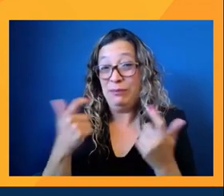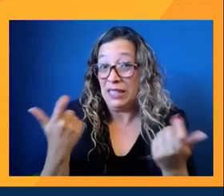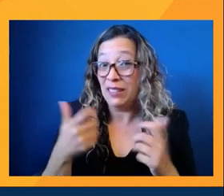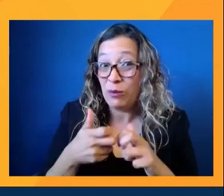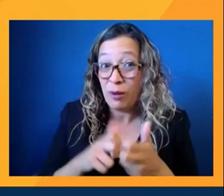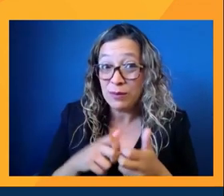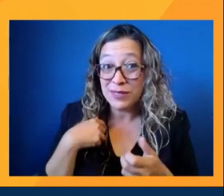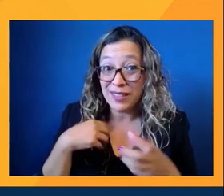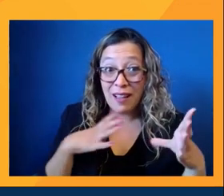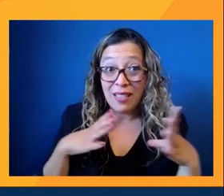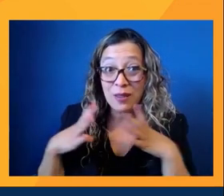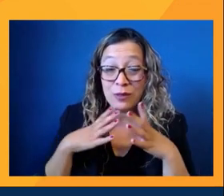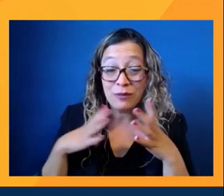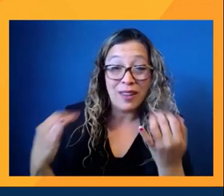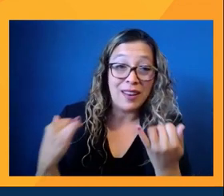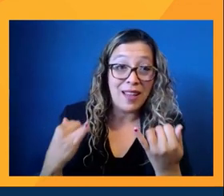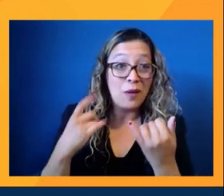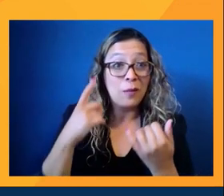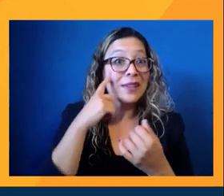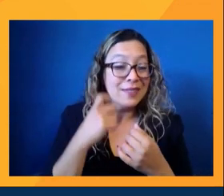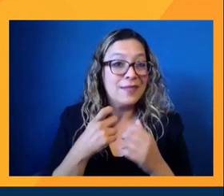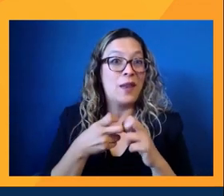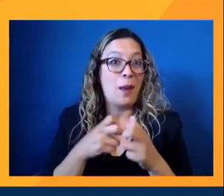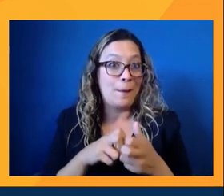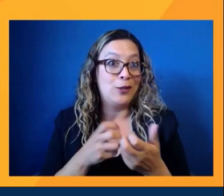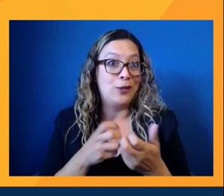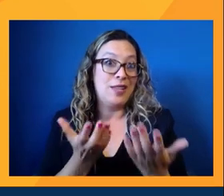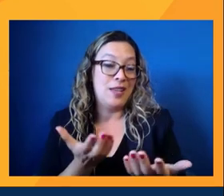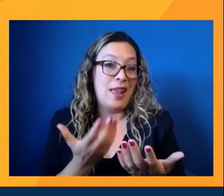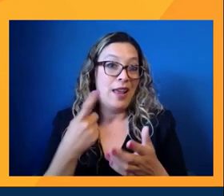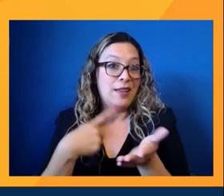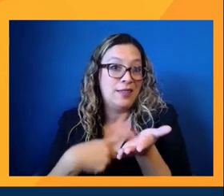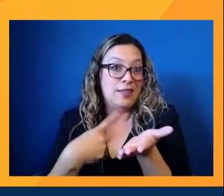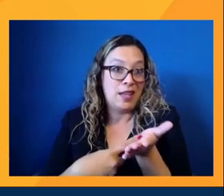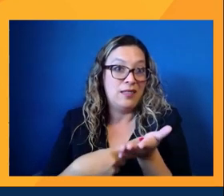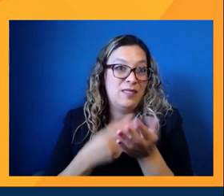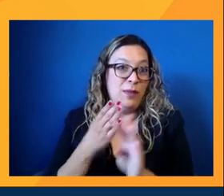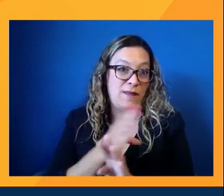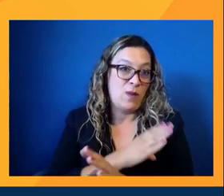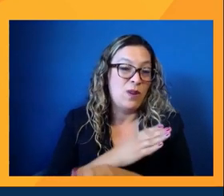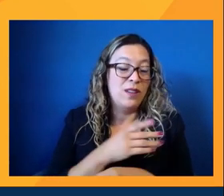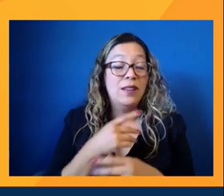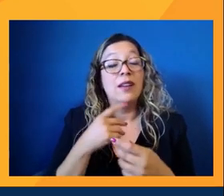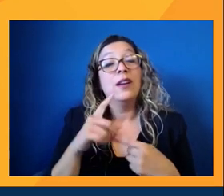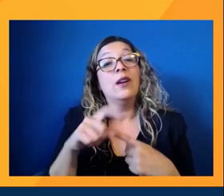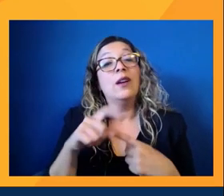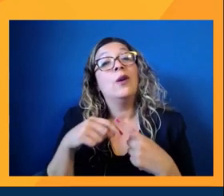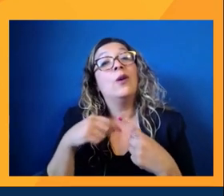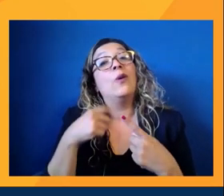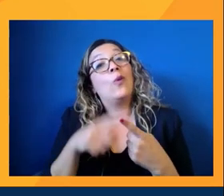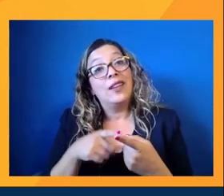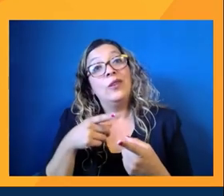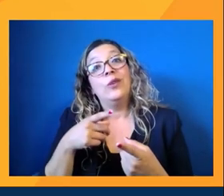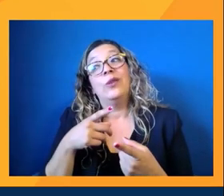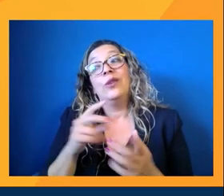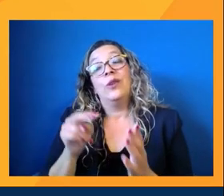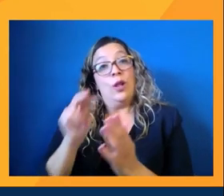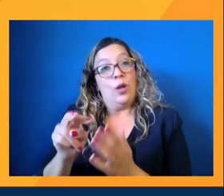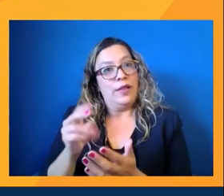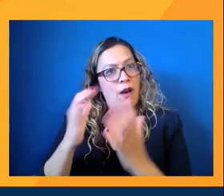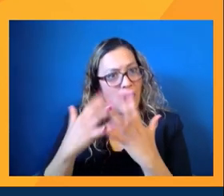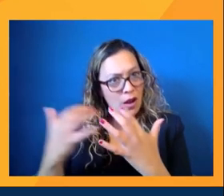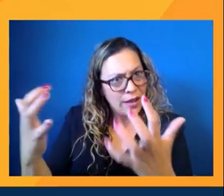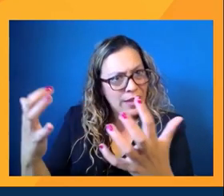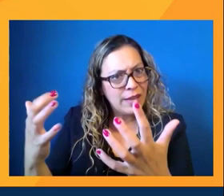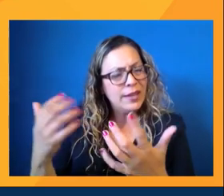Hollywood right now because of the numbers that I, you know, talked about earlier. Then when you look at the audience and the power of our